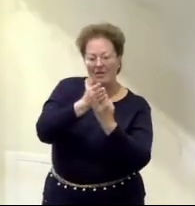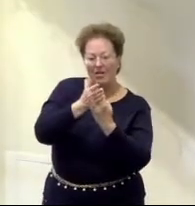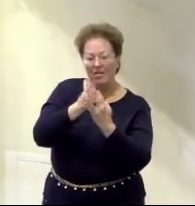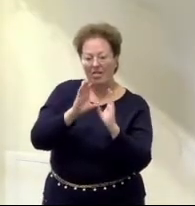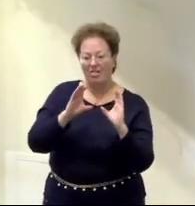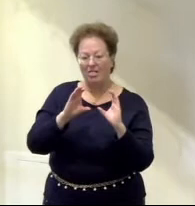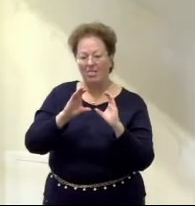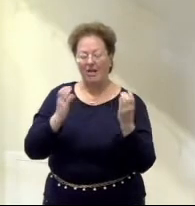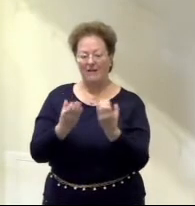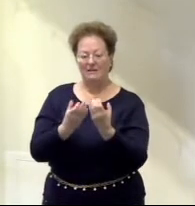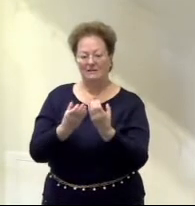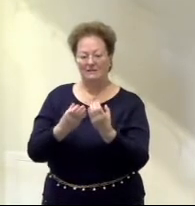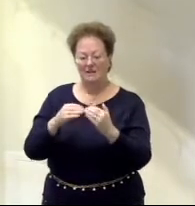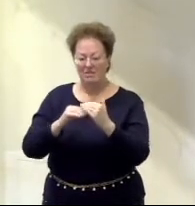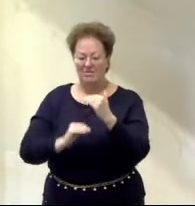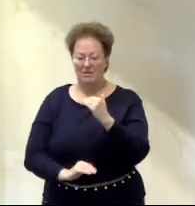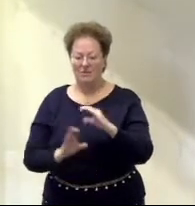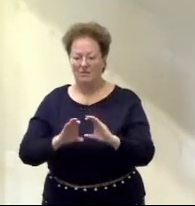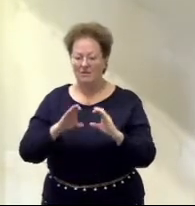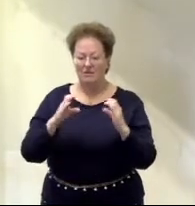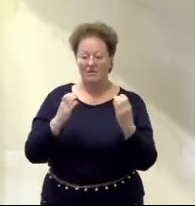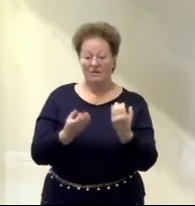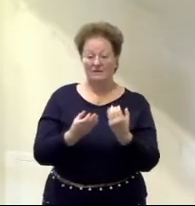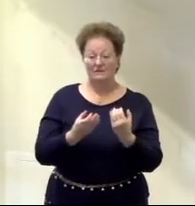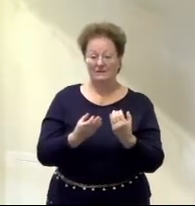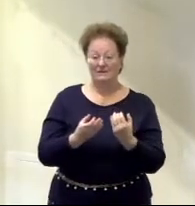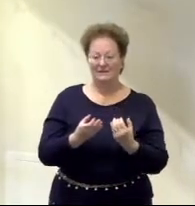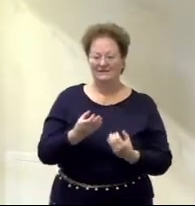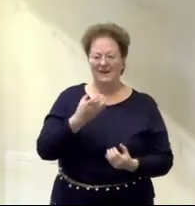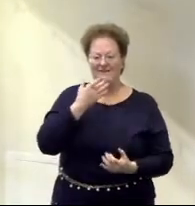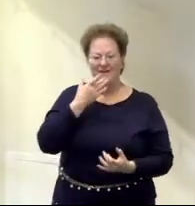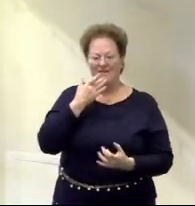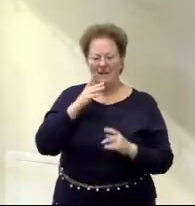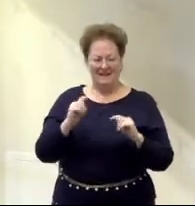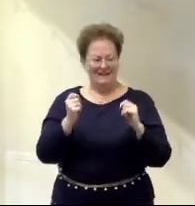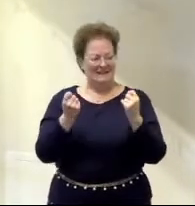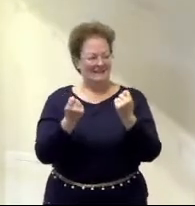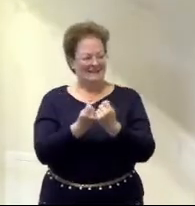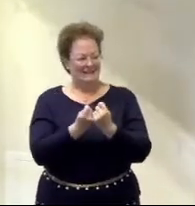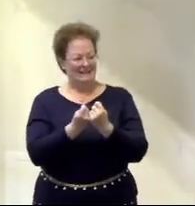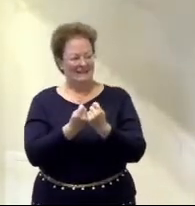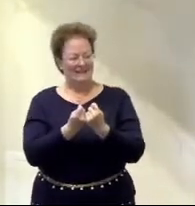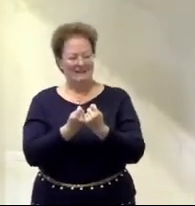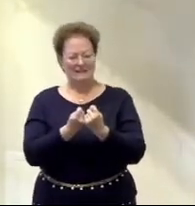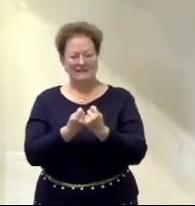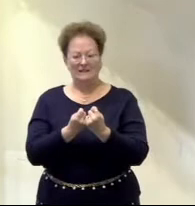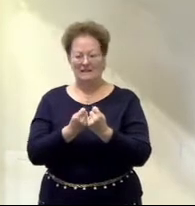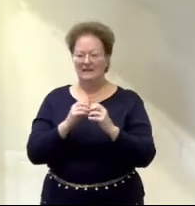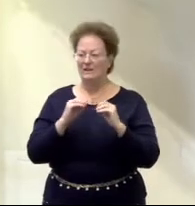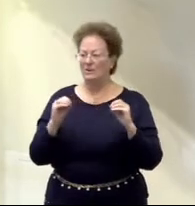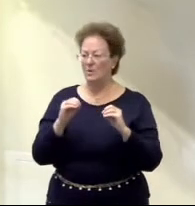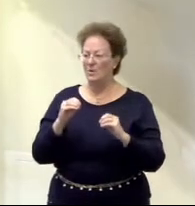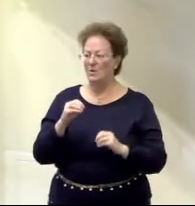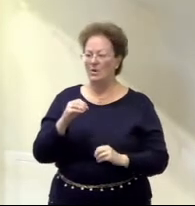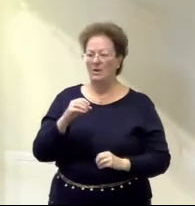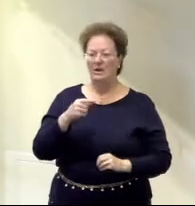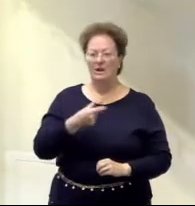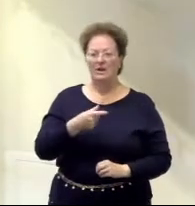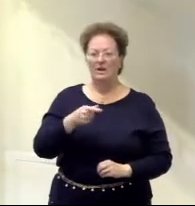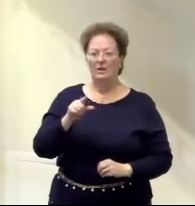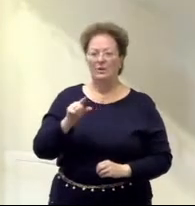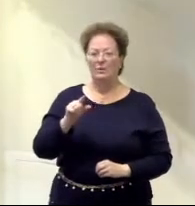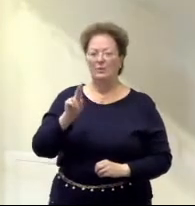lower class. I'm a fan of this team, but not that team. I'm gluten intolerant, lactose intolerant,